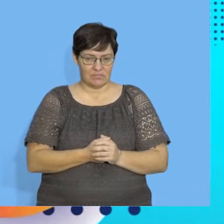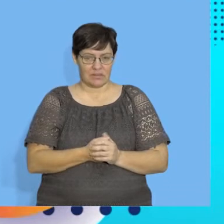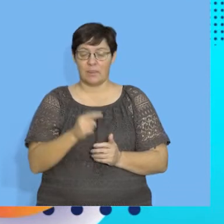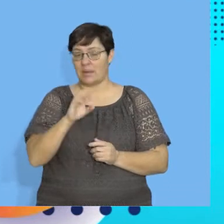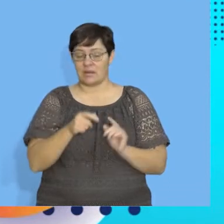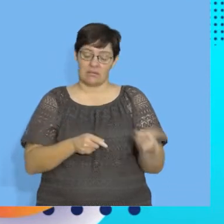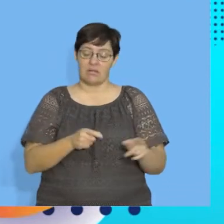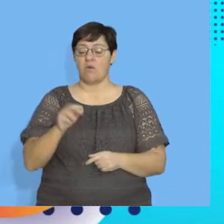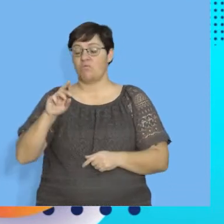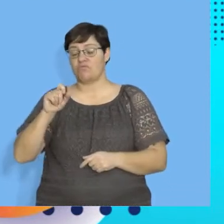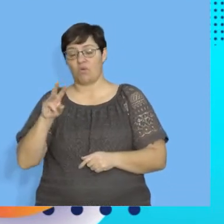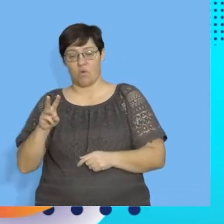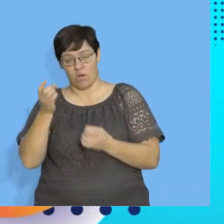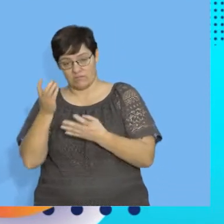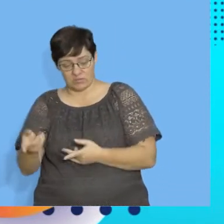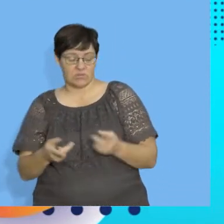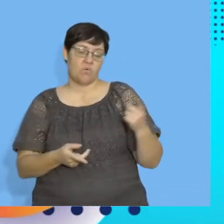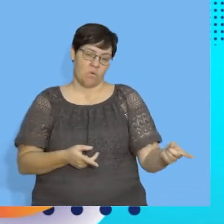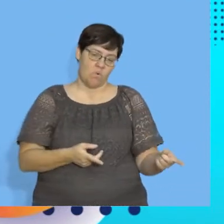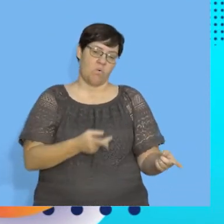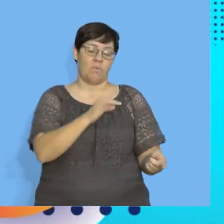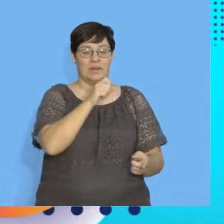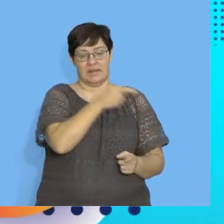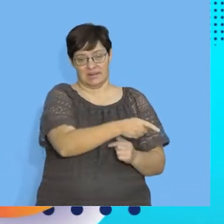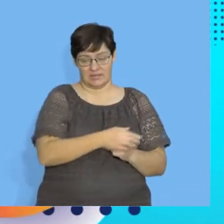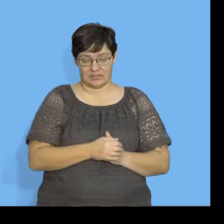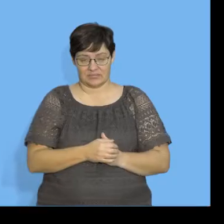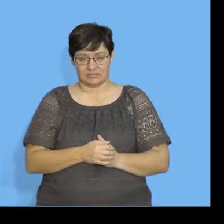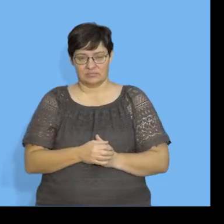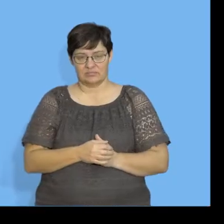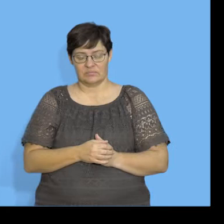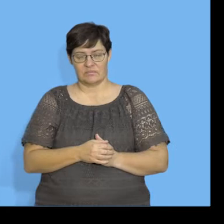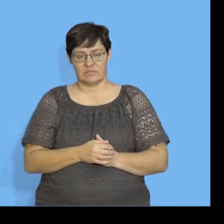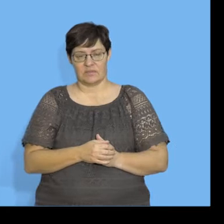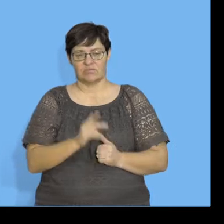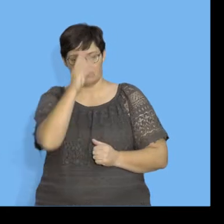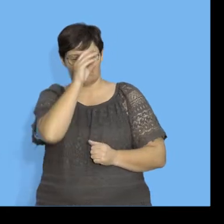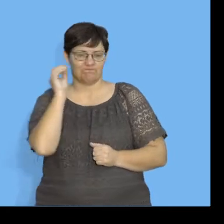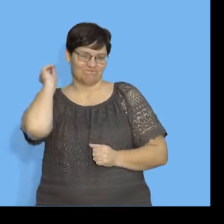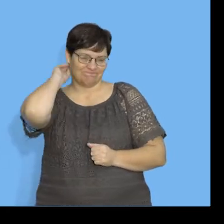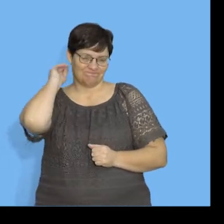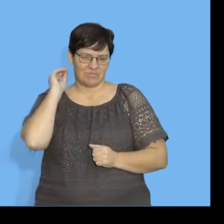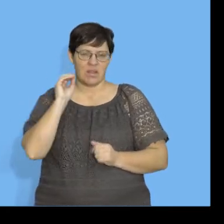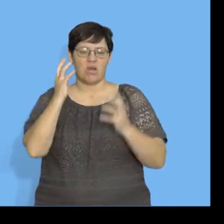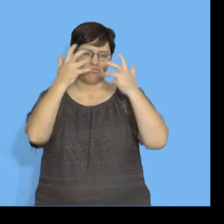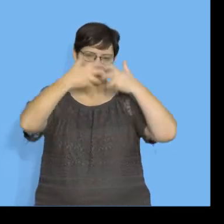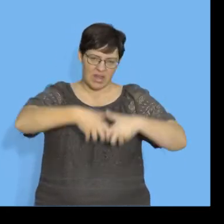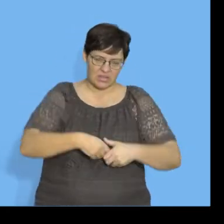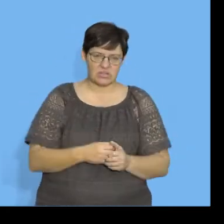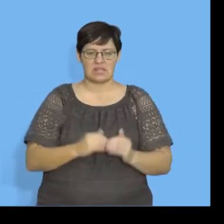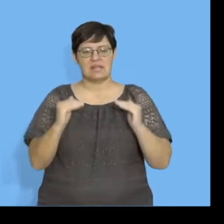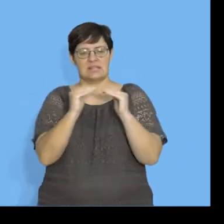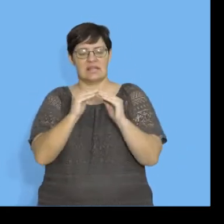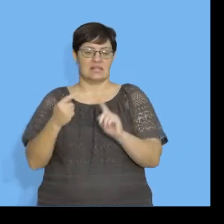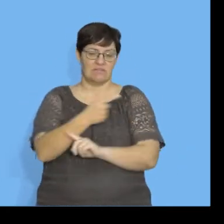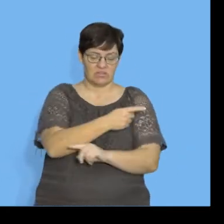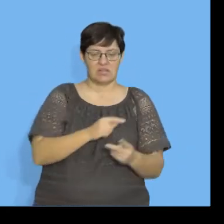average. Could be raw data. Could be the mean. Okay. So, I'd just like you to remember what is correlation, standard